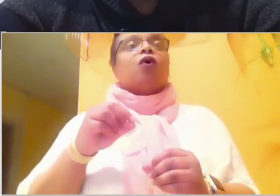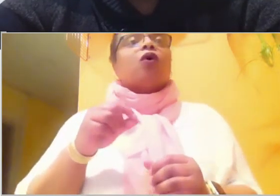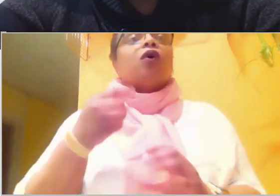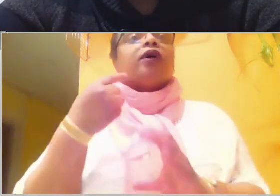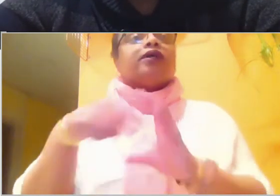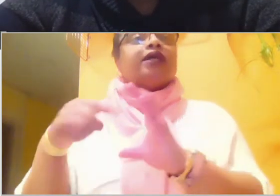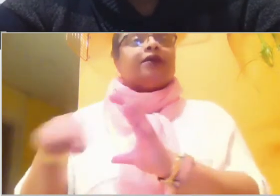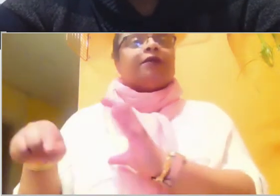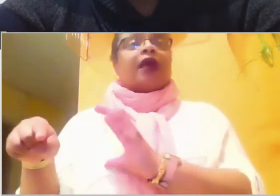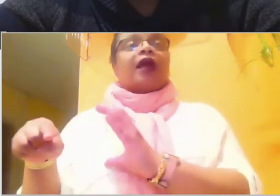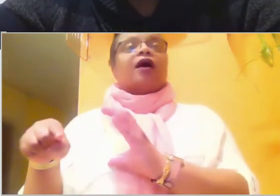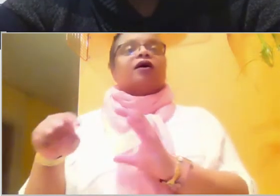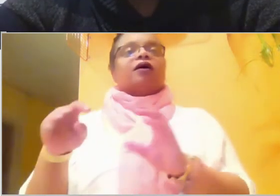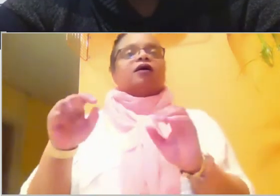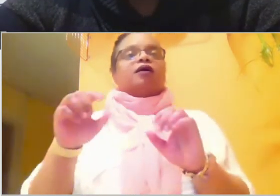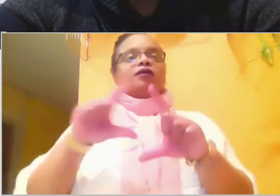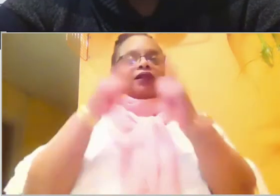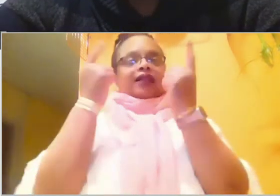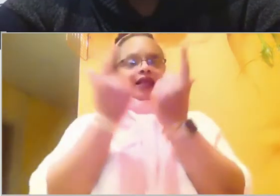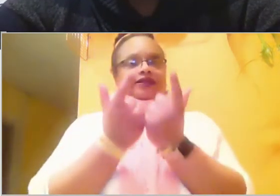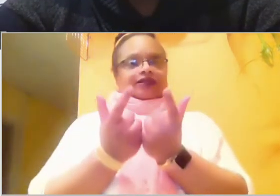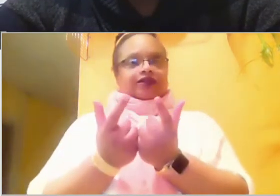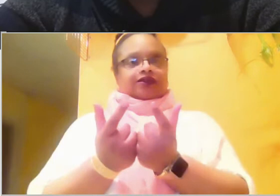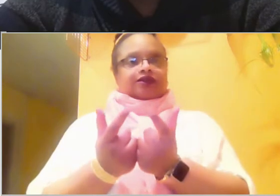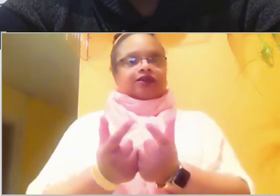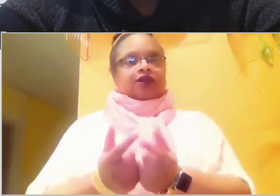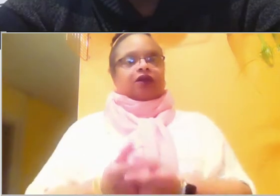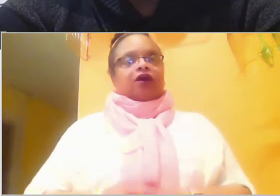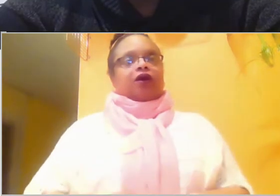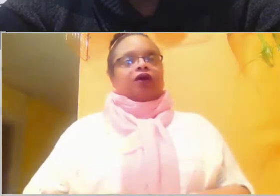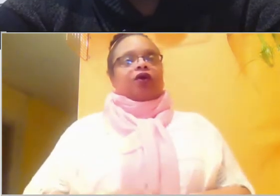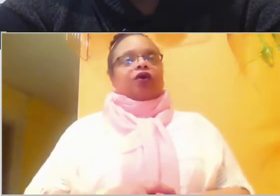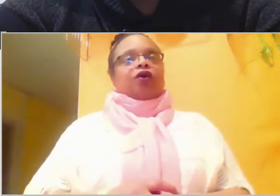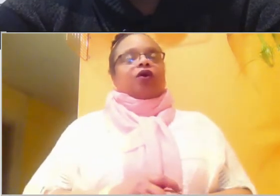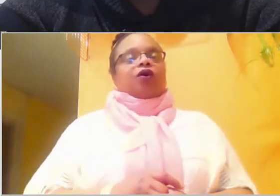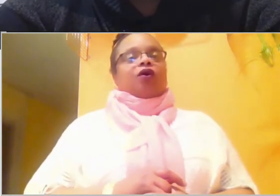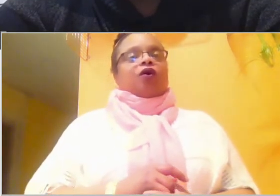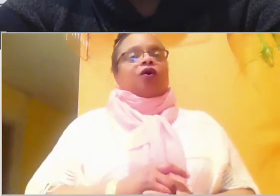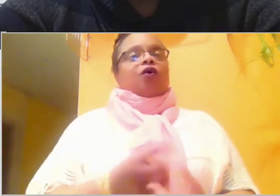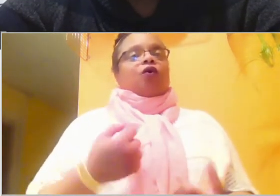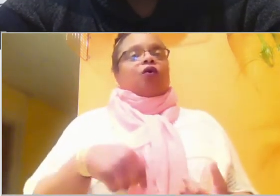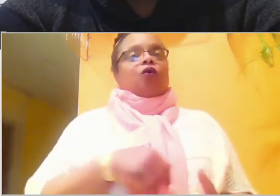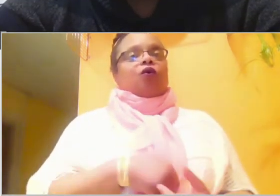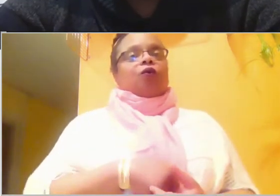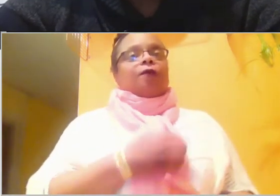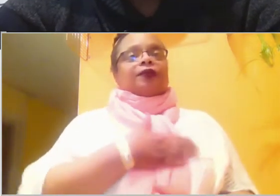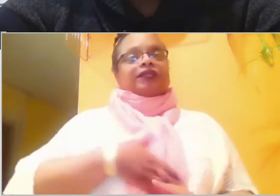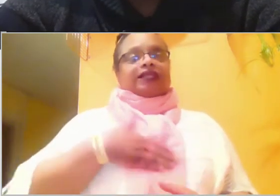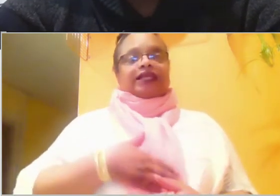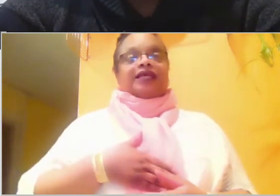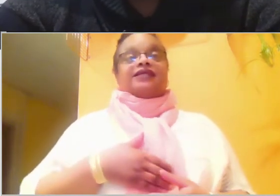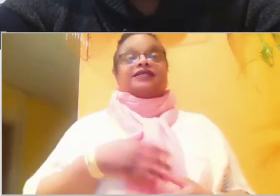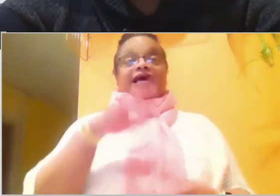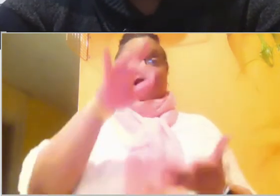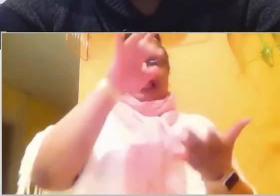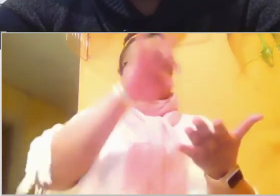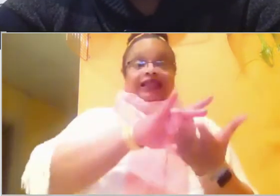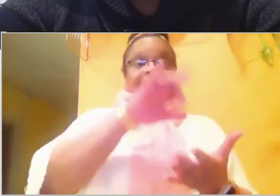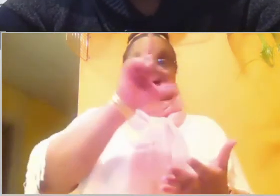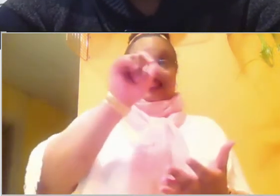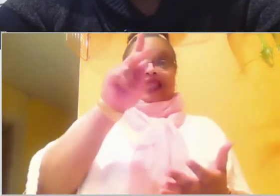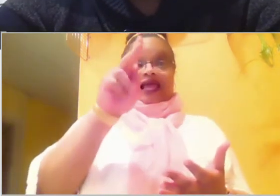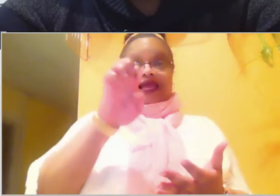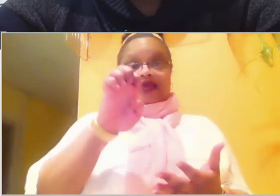at their respective times, 7.30 and 2 p.m., please help us out by sharing or